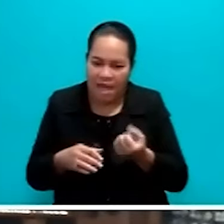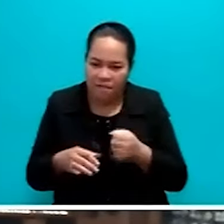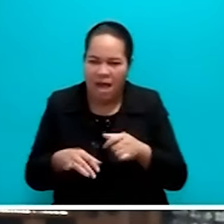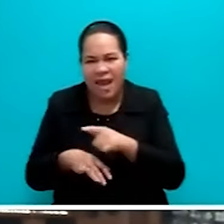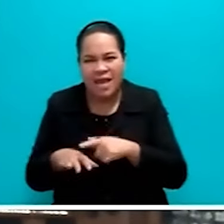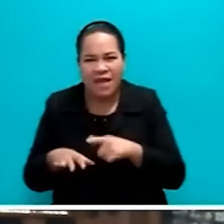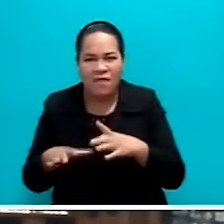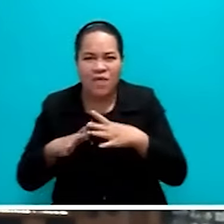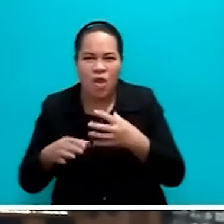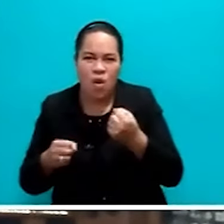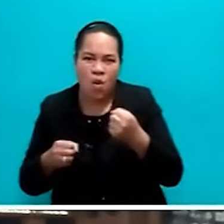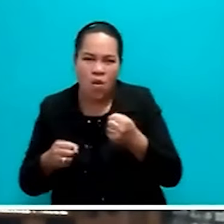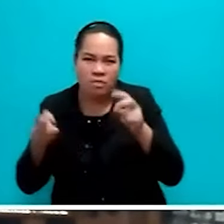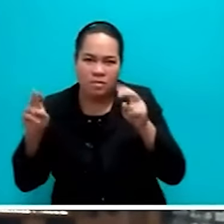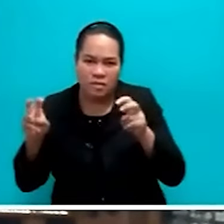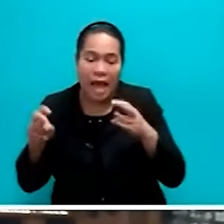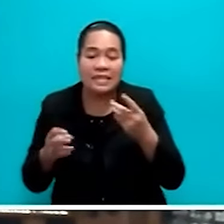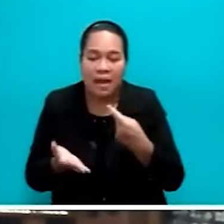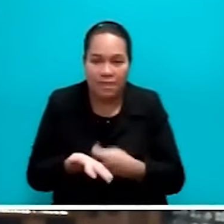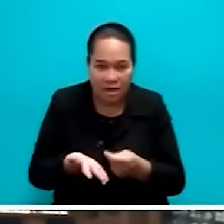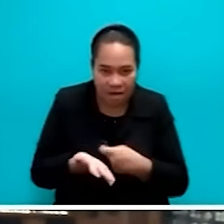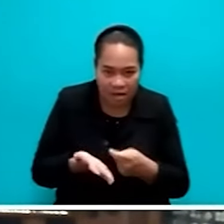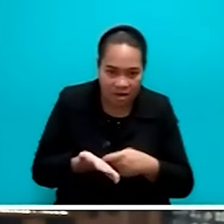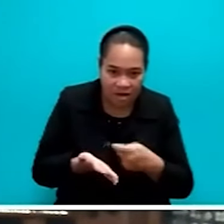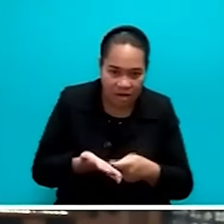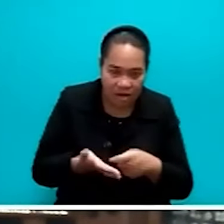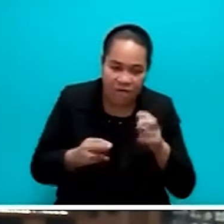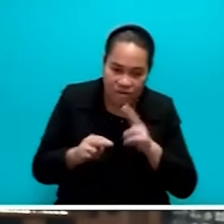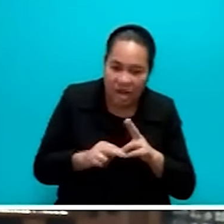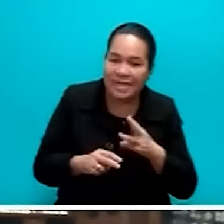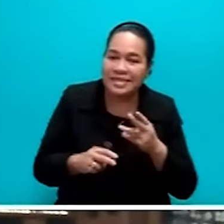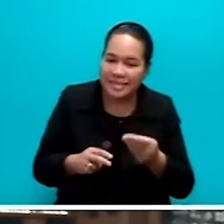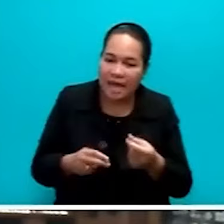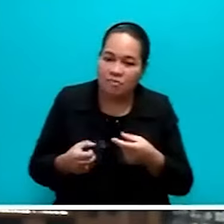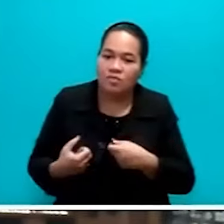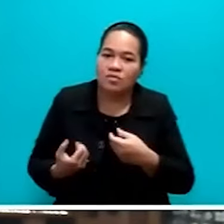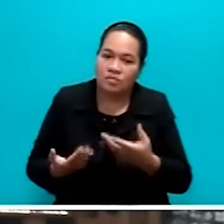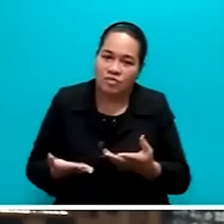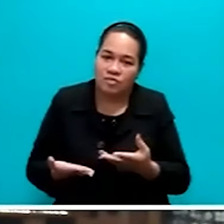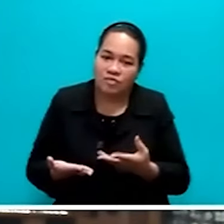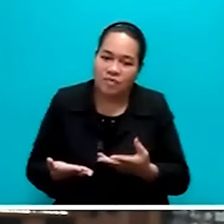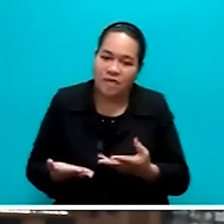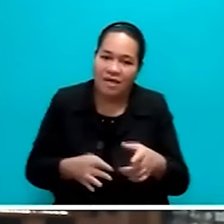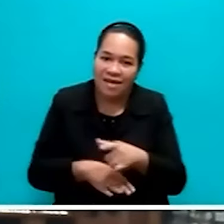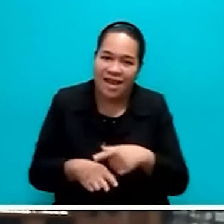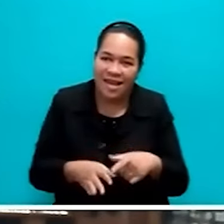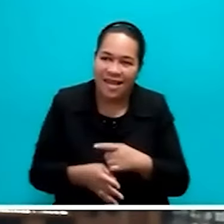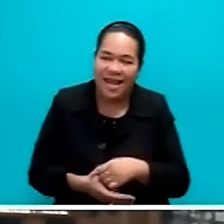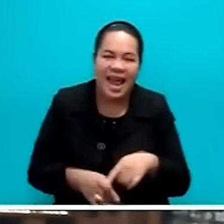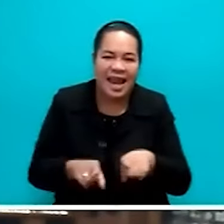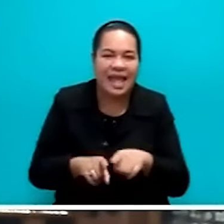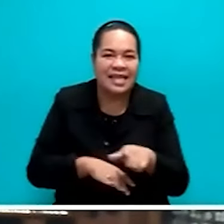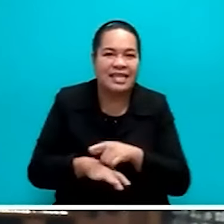some Fijians are lessees, some Fijians are leshors, and some people live in